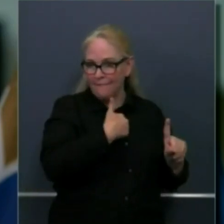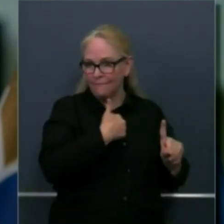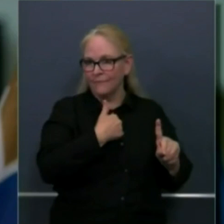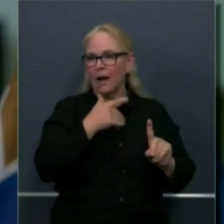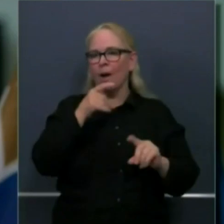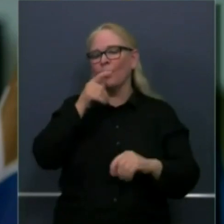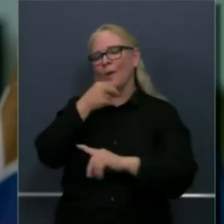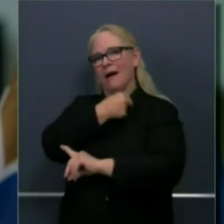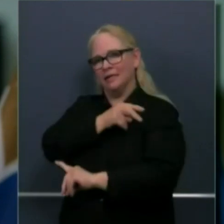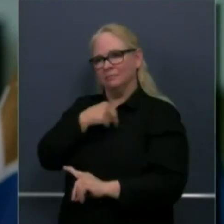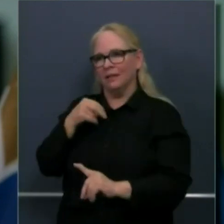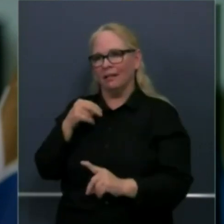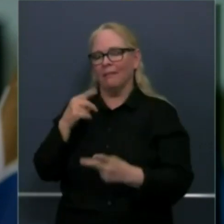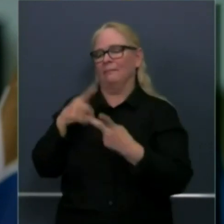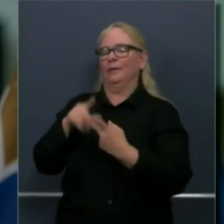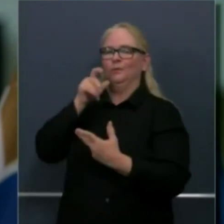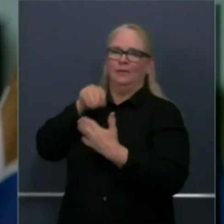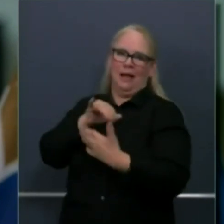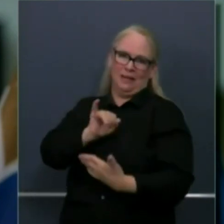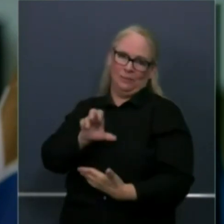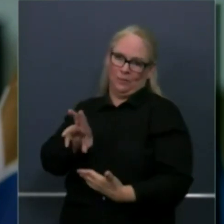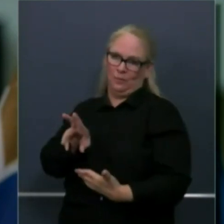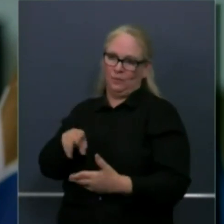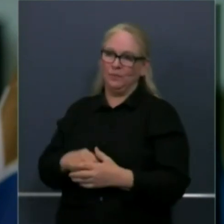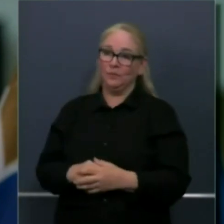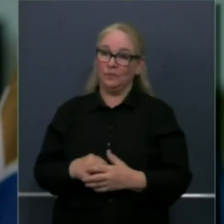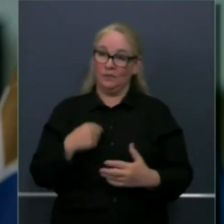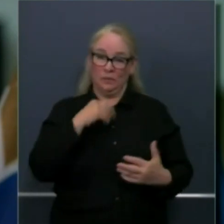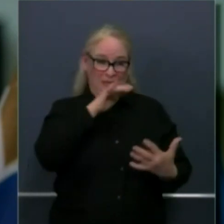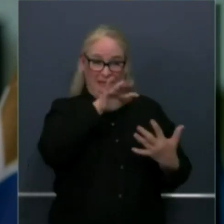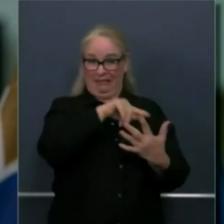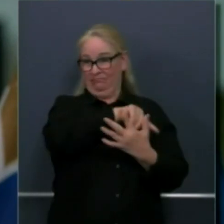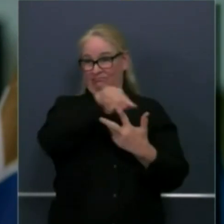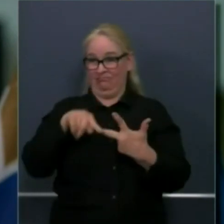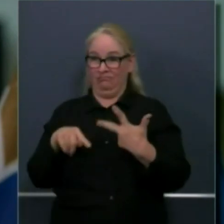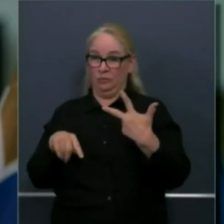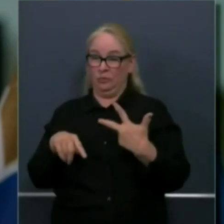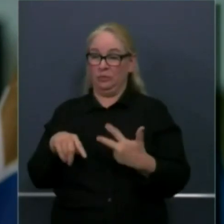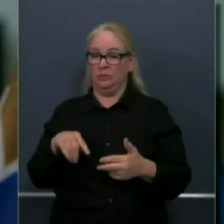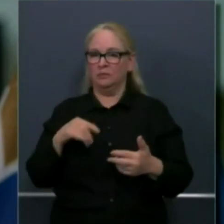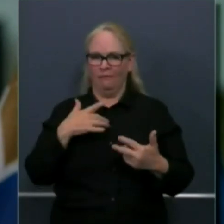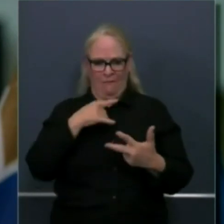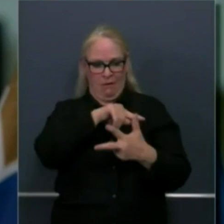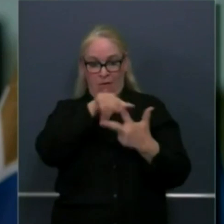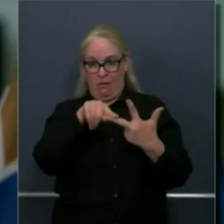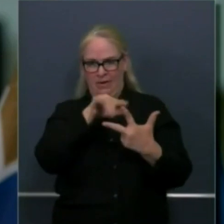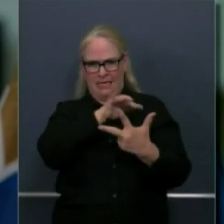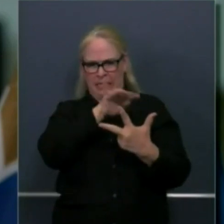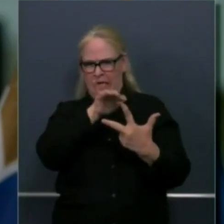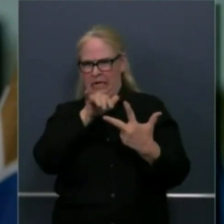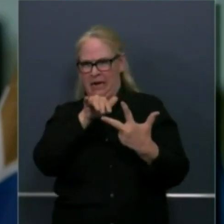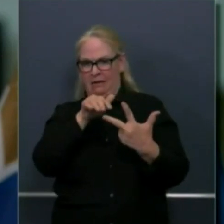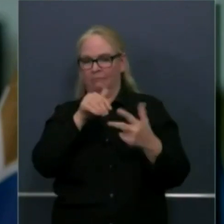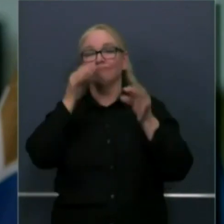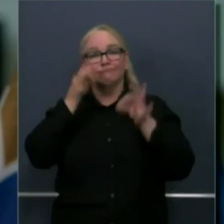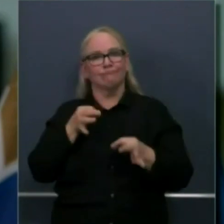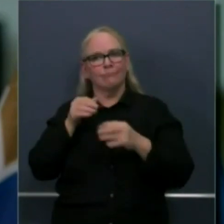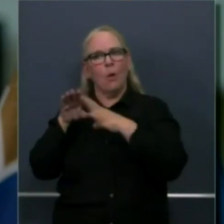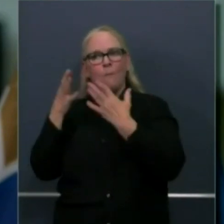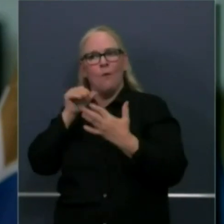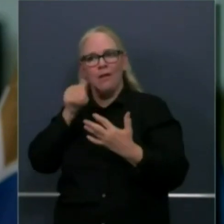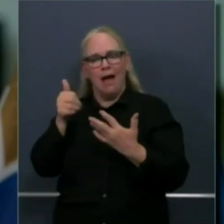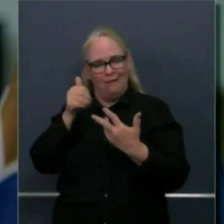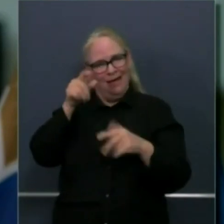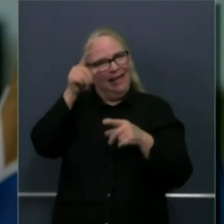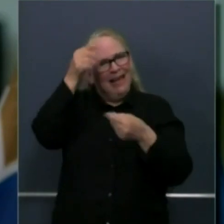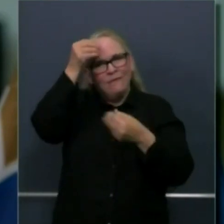that is the predicate for allowing us to move in this direction data public health science based decision making